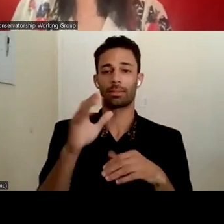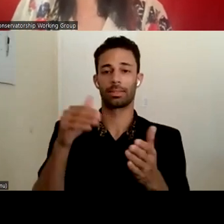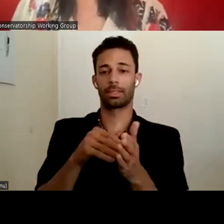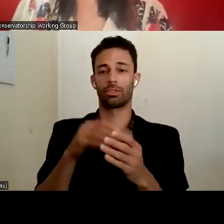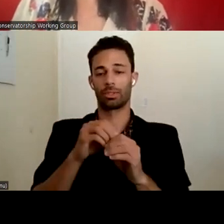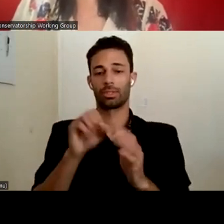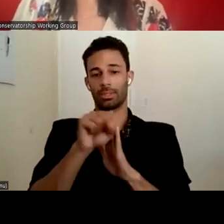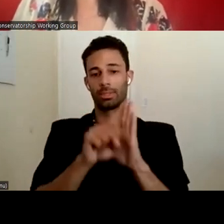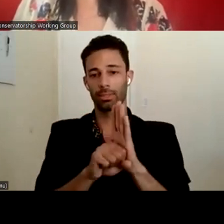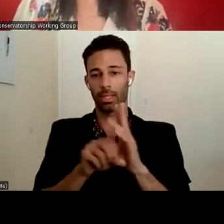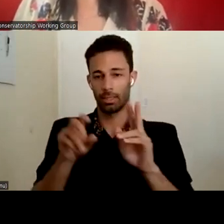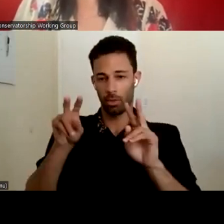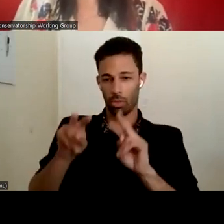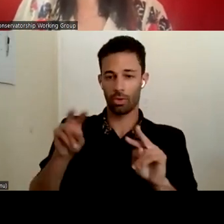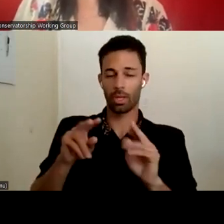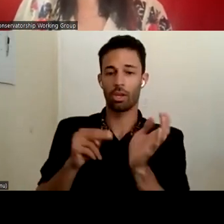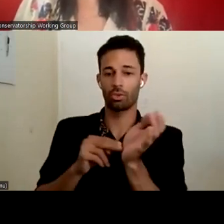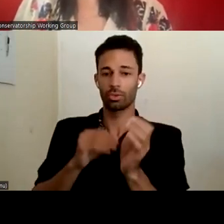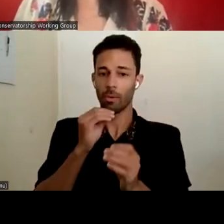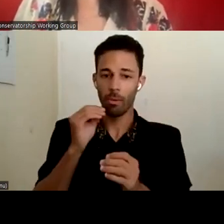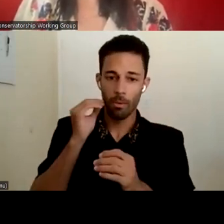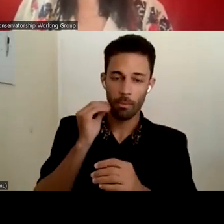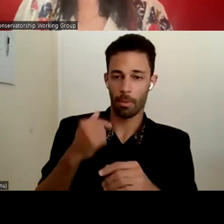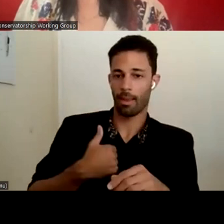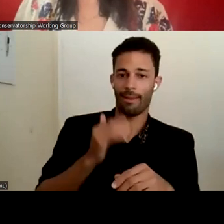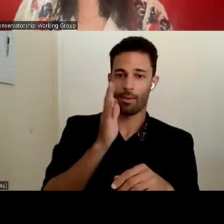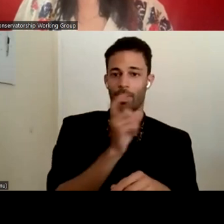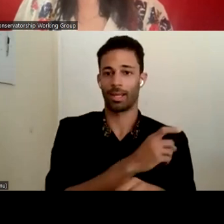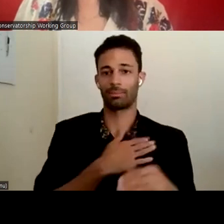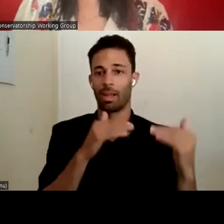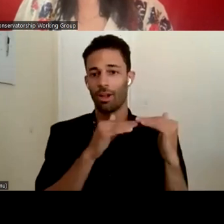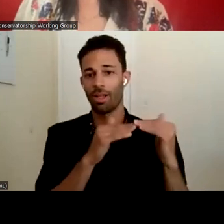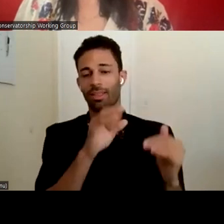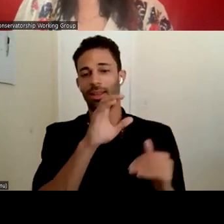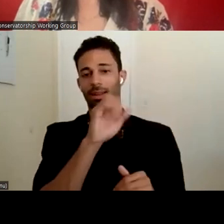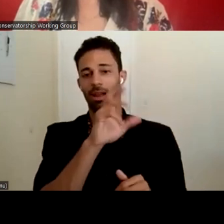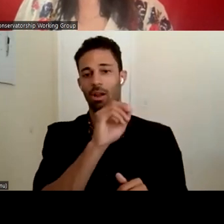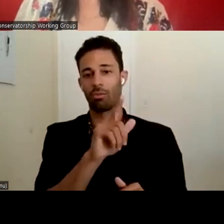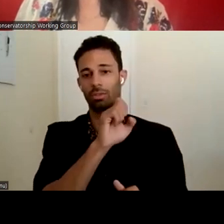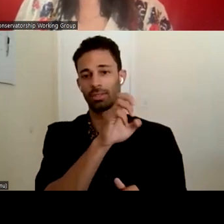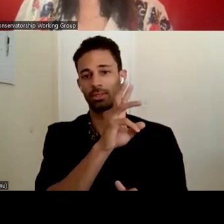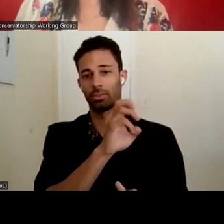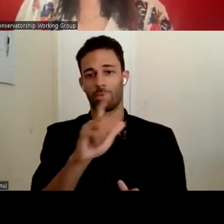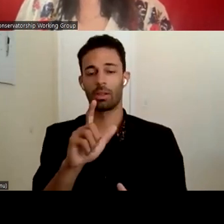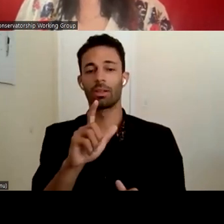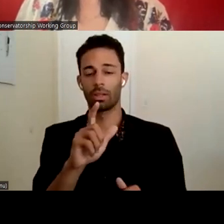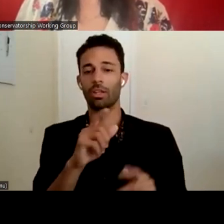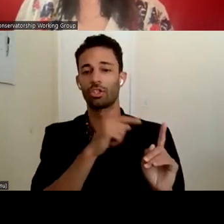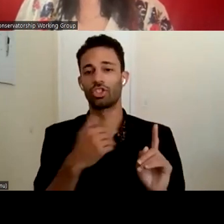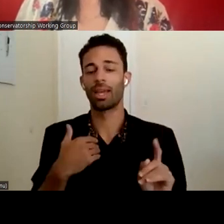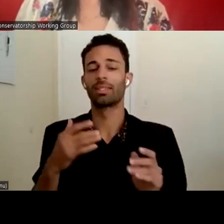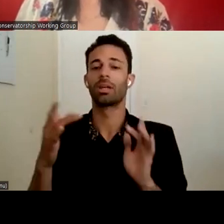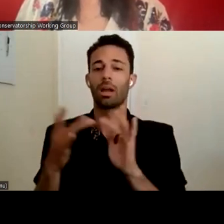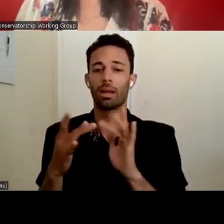looking at nursing homes. I'm actually going to ask my colleagues, Carol Sewell, if she has, uh, uh, a contact